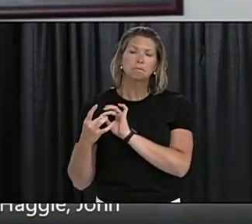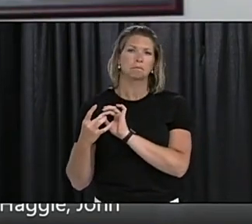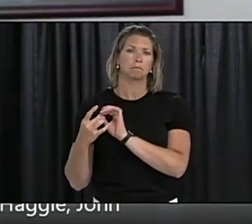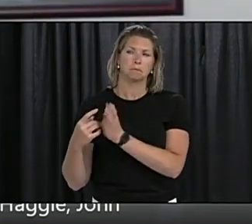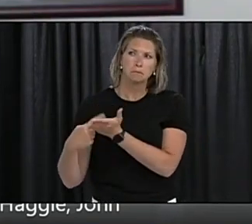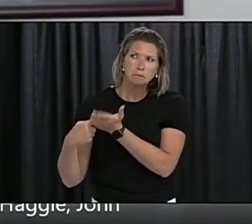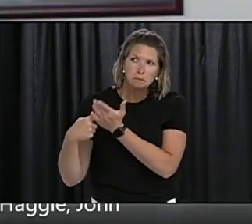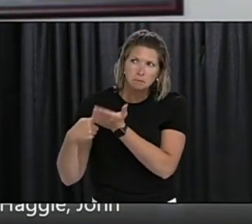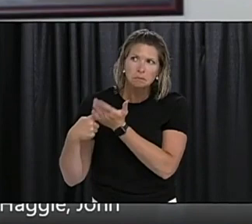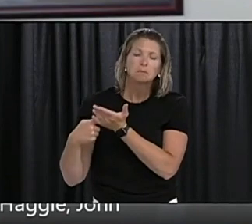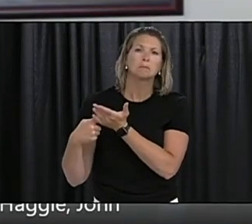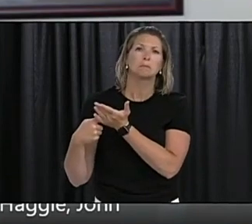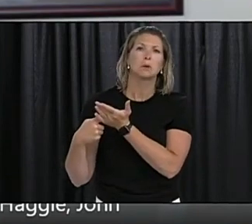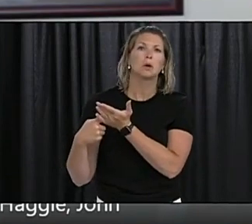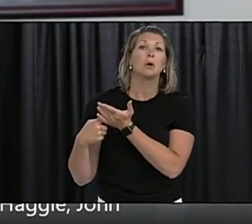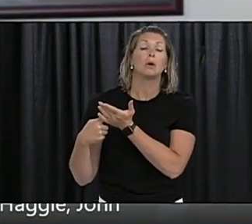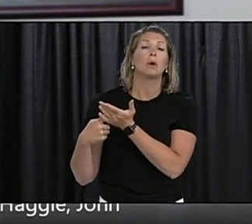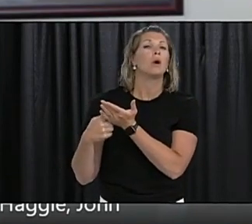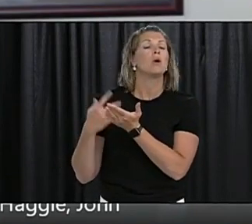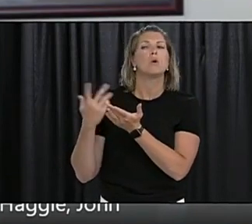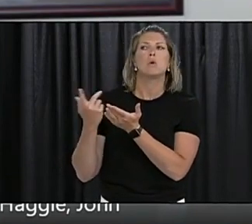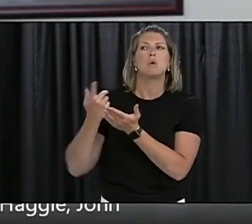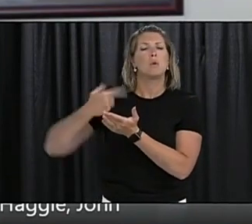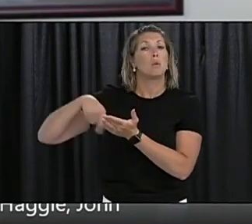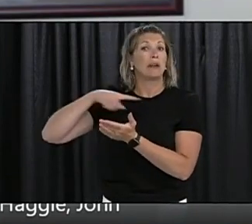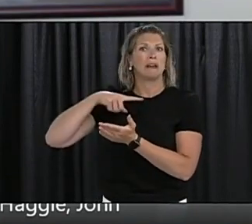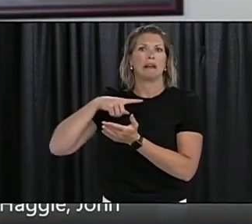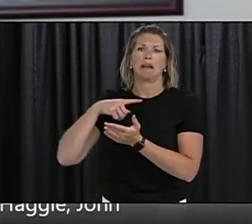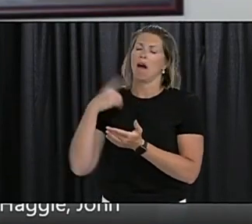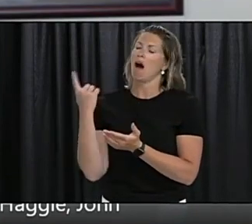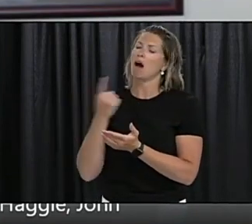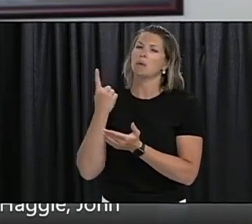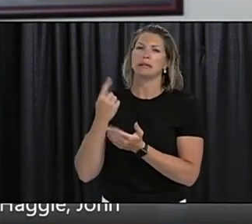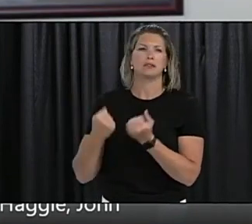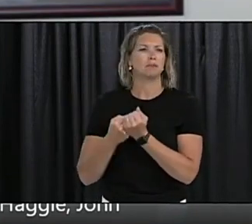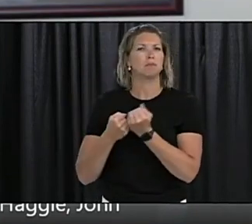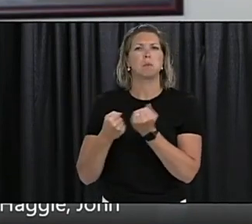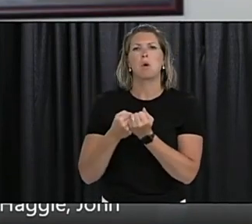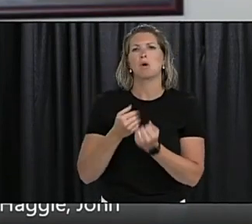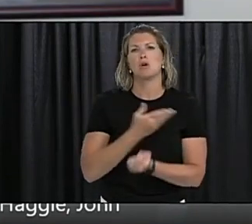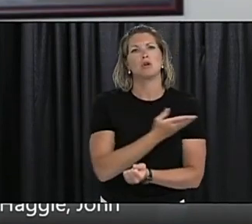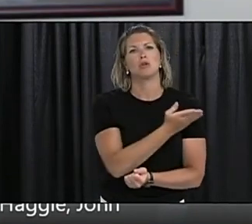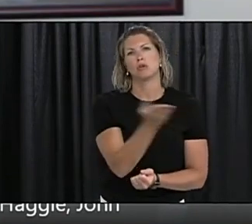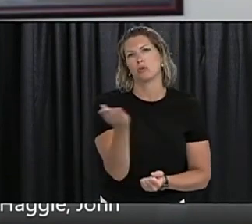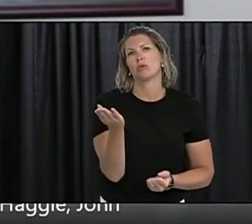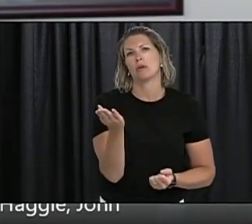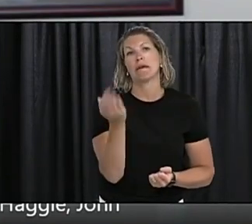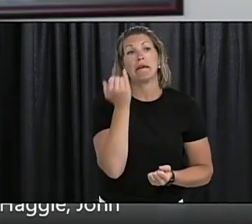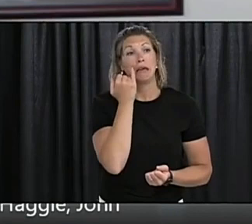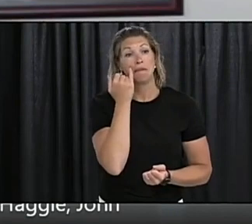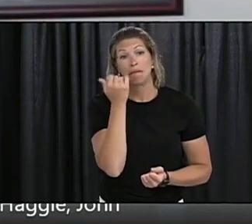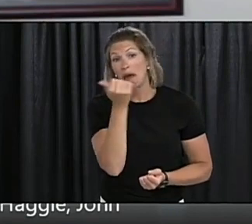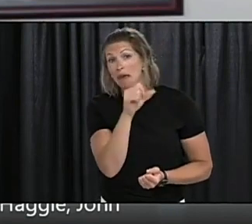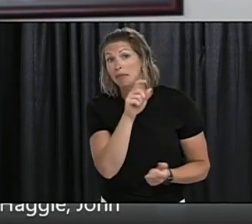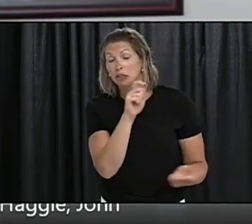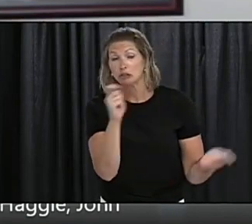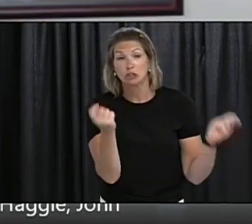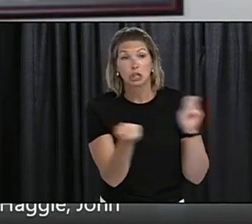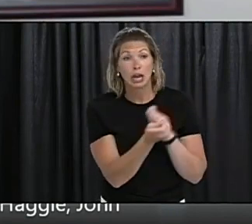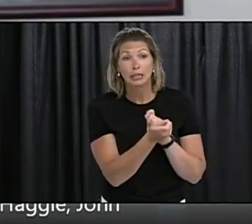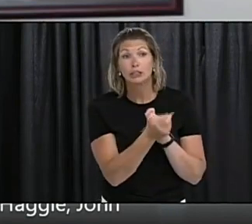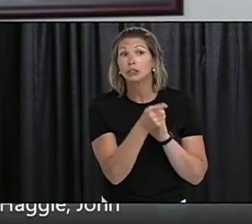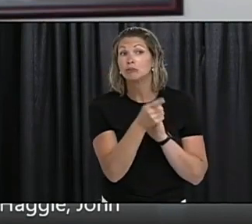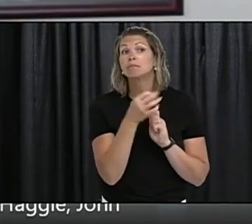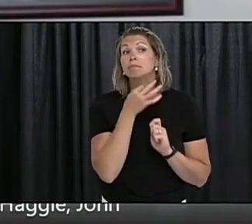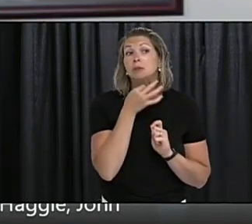be here to explain to you the fact that things change. And if you go back and look at the uncertainties that we had